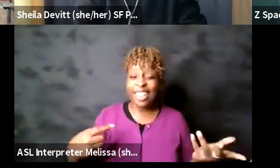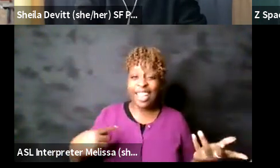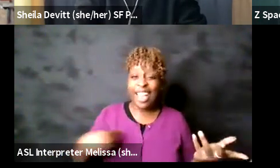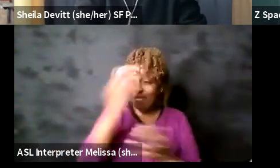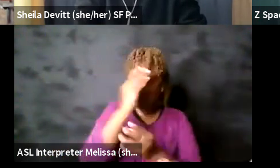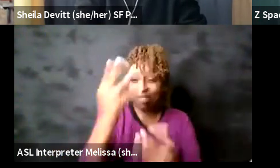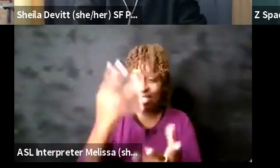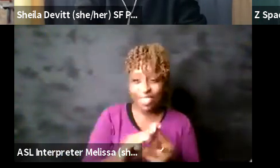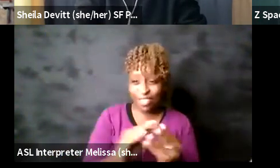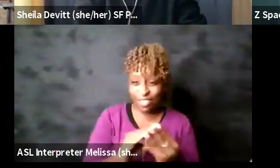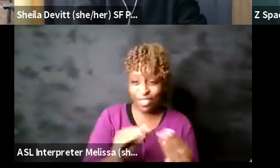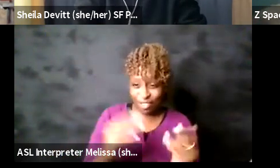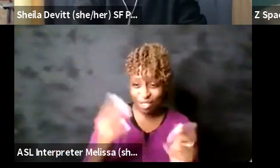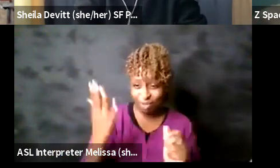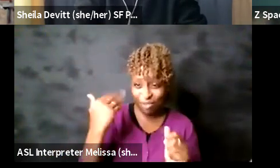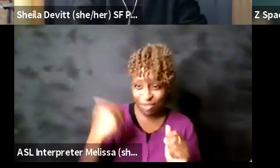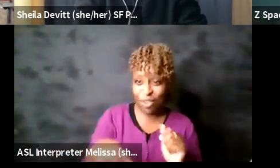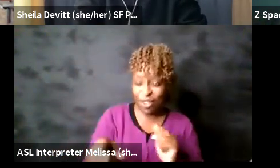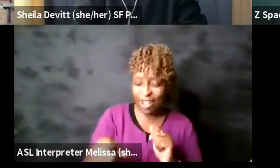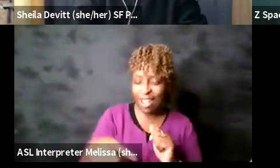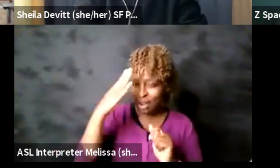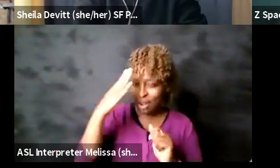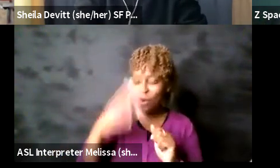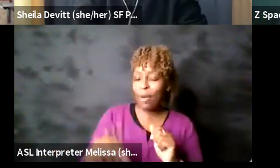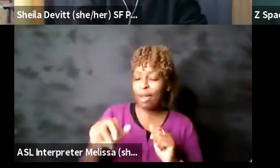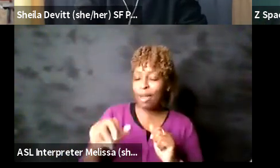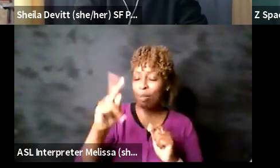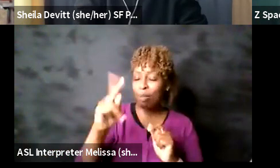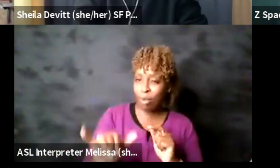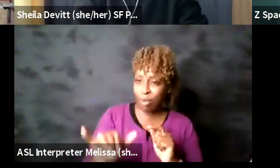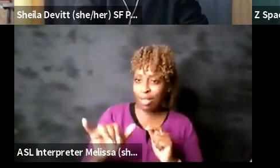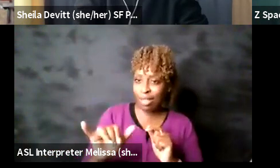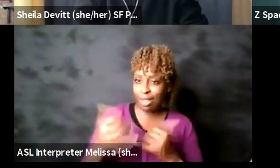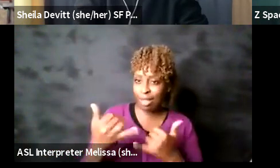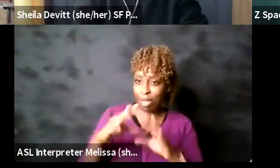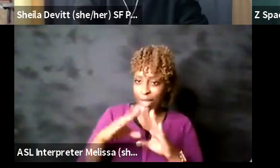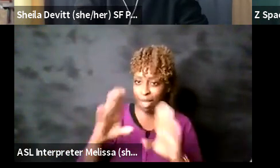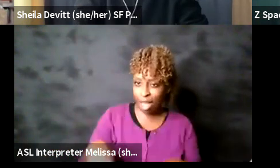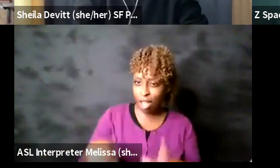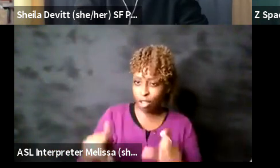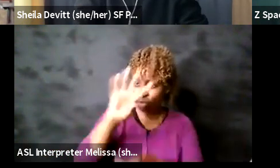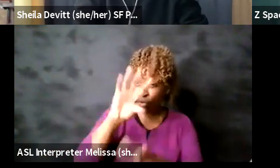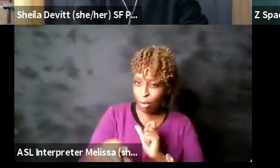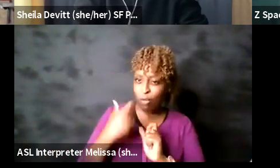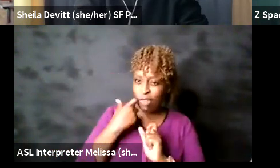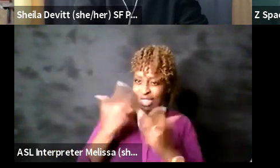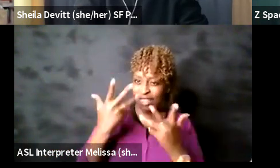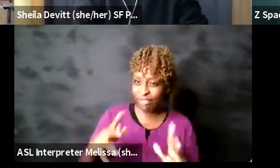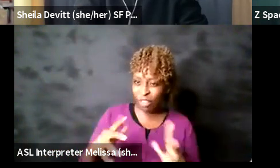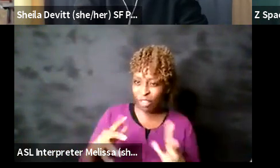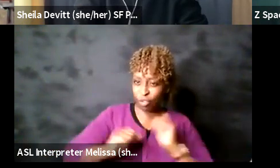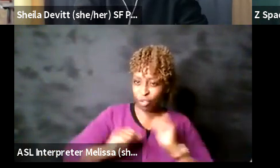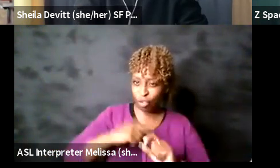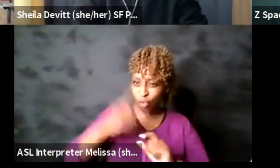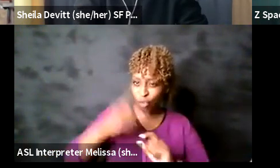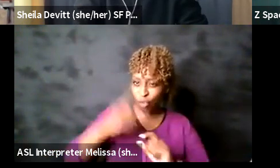Playhouse we've done shows like we just did Dream Girls before COVID and Memphis and I can tell you when the